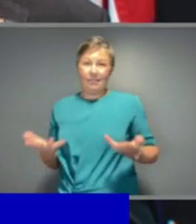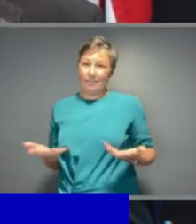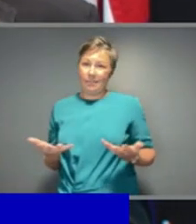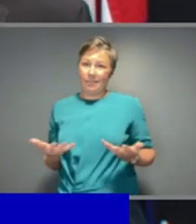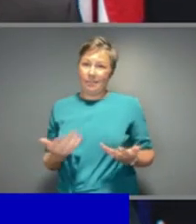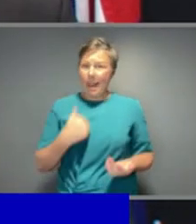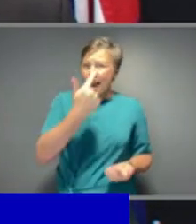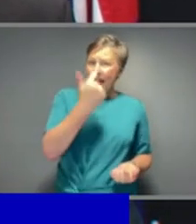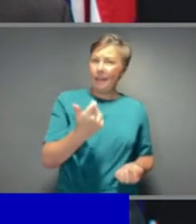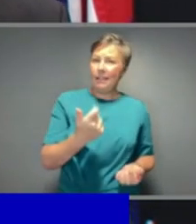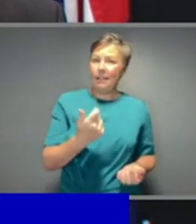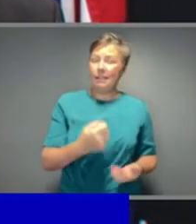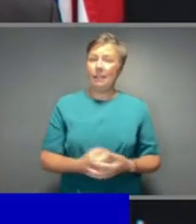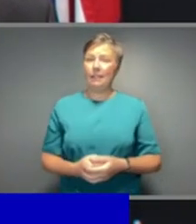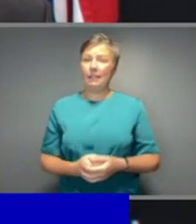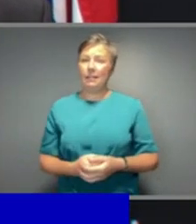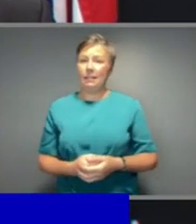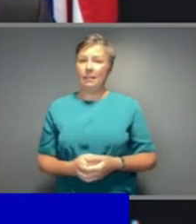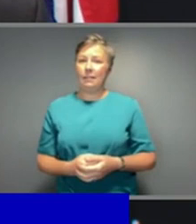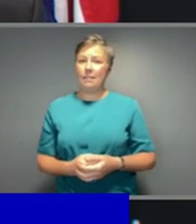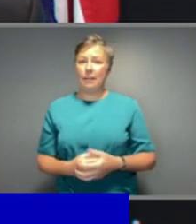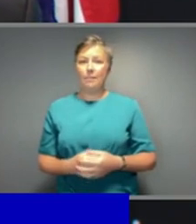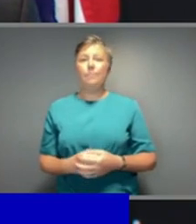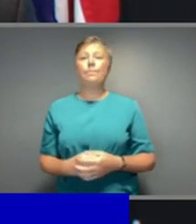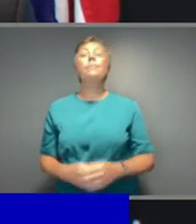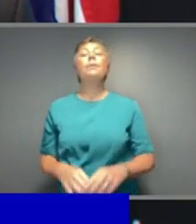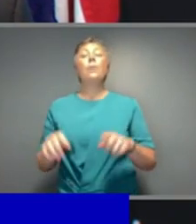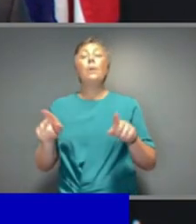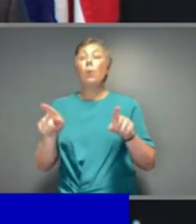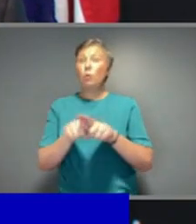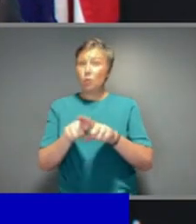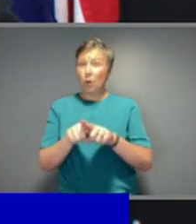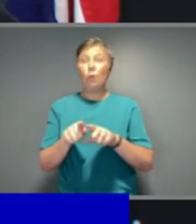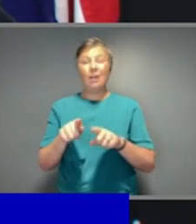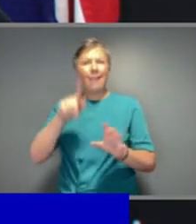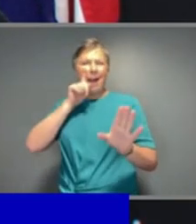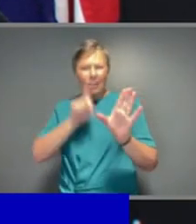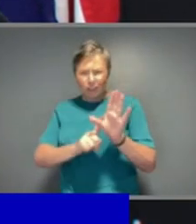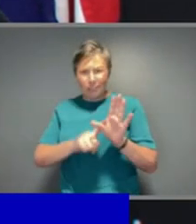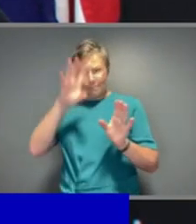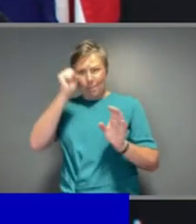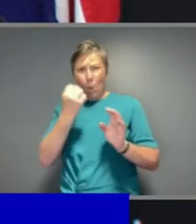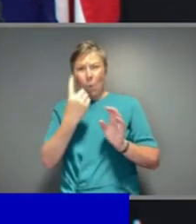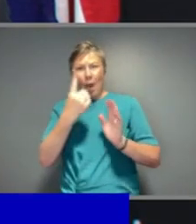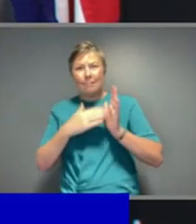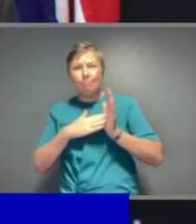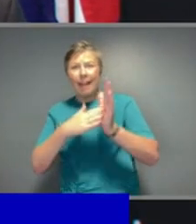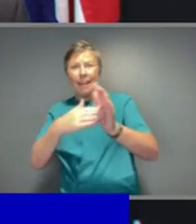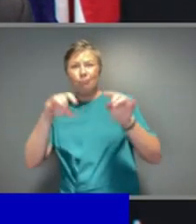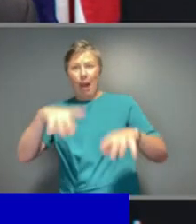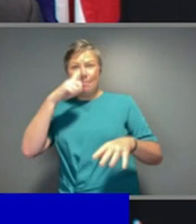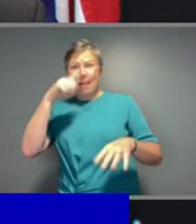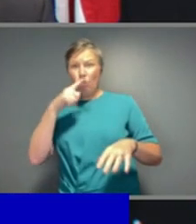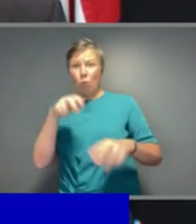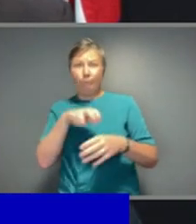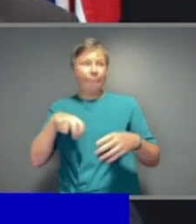Australia is also, off the COVID-19 recession last year, got a million Australians back at work. Now, that is under challenge again,